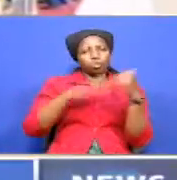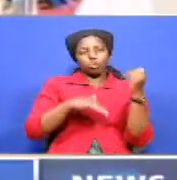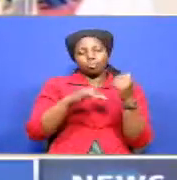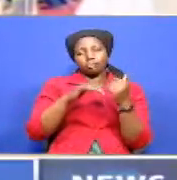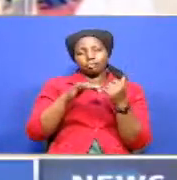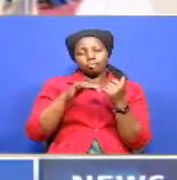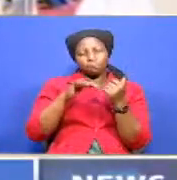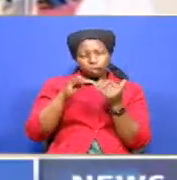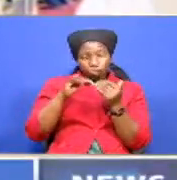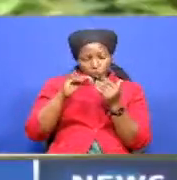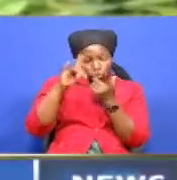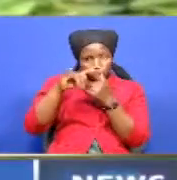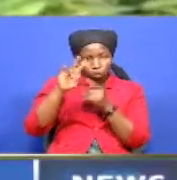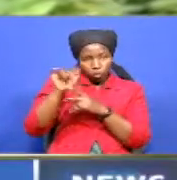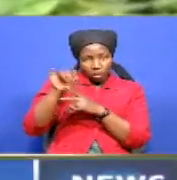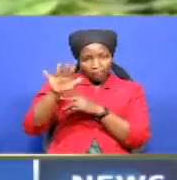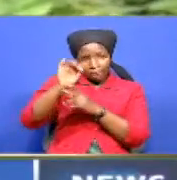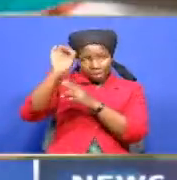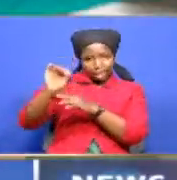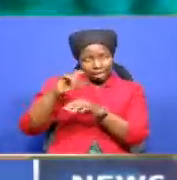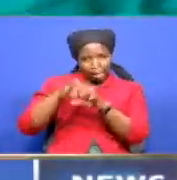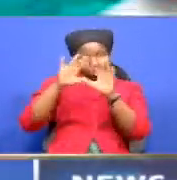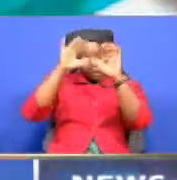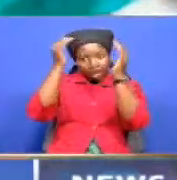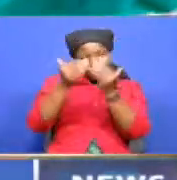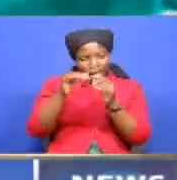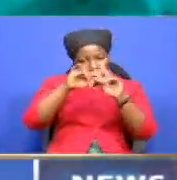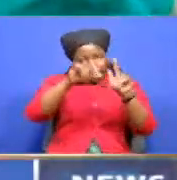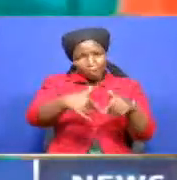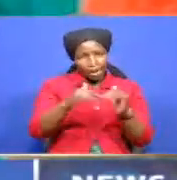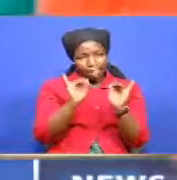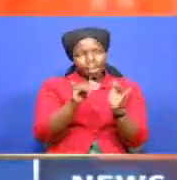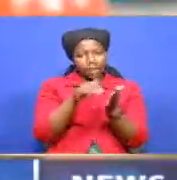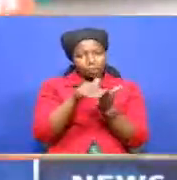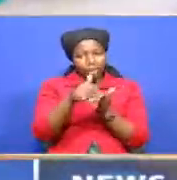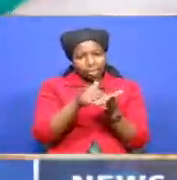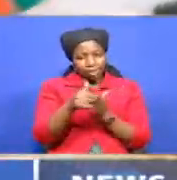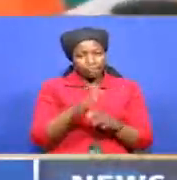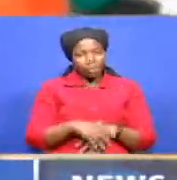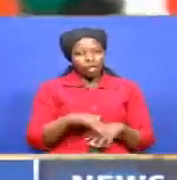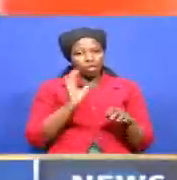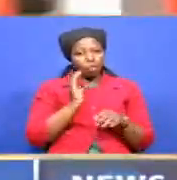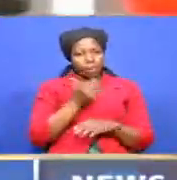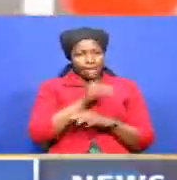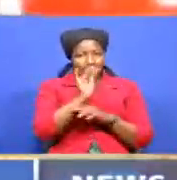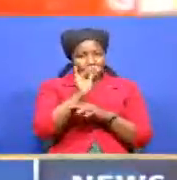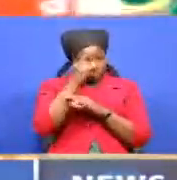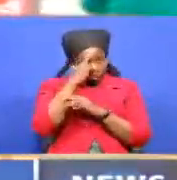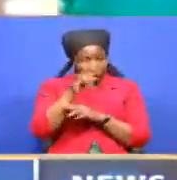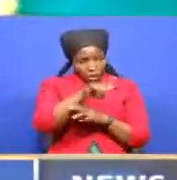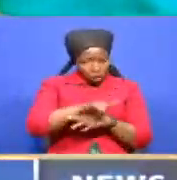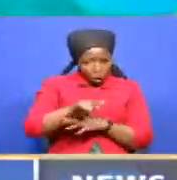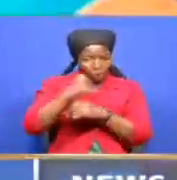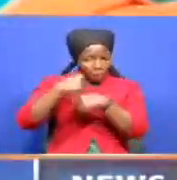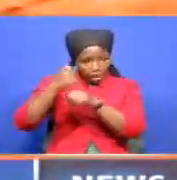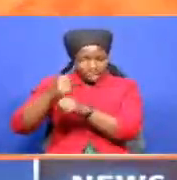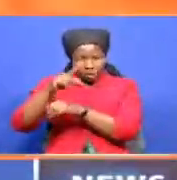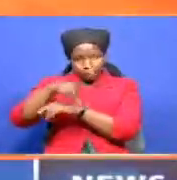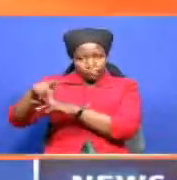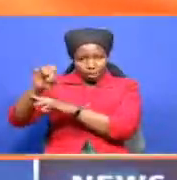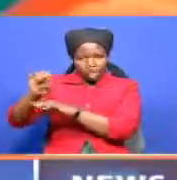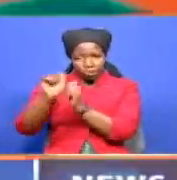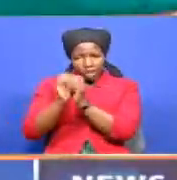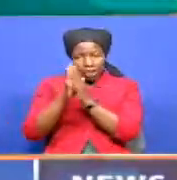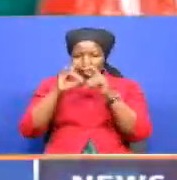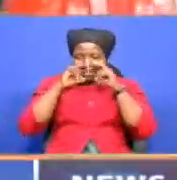percent as global demand remains weak the committee is further calling on local sourcing of ppe and masks to support local